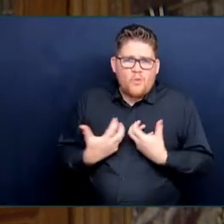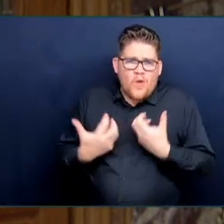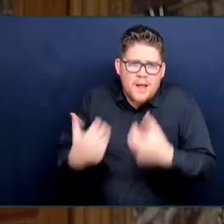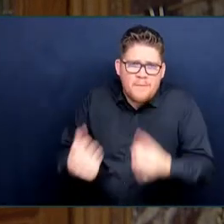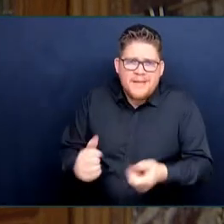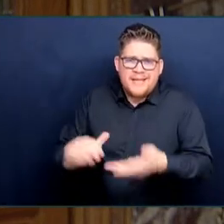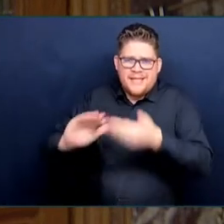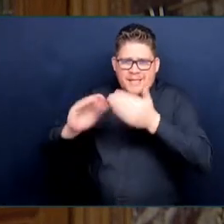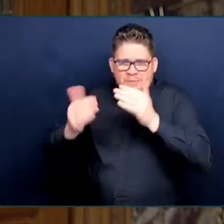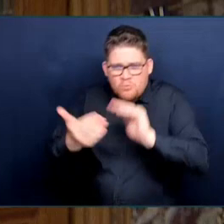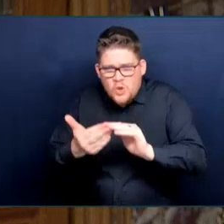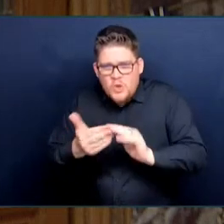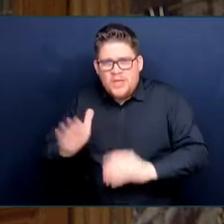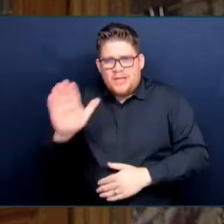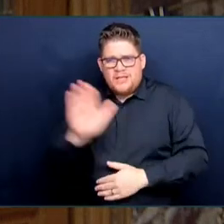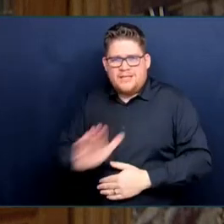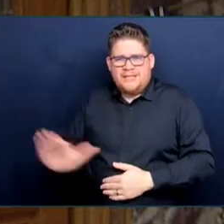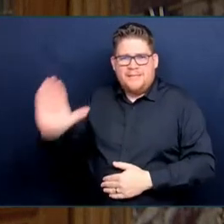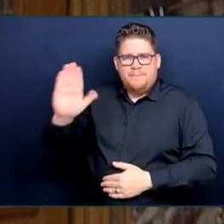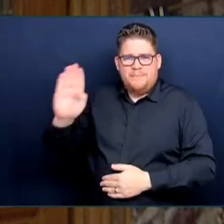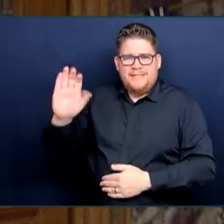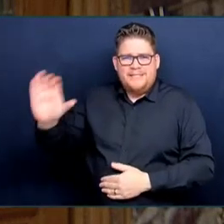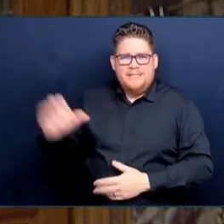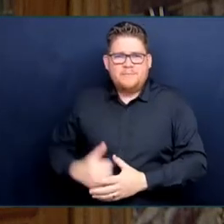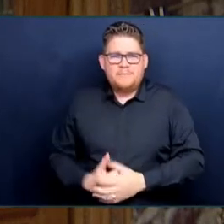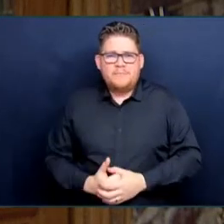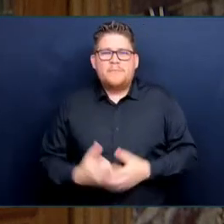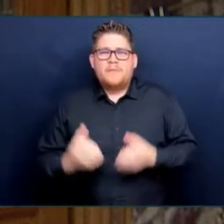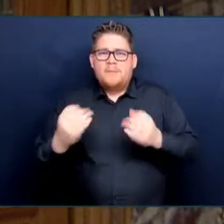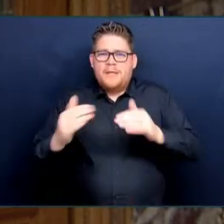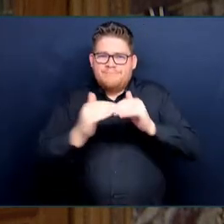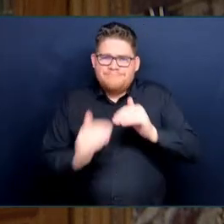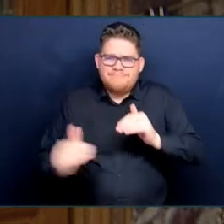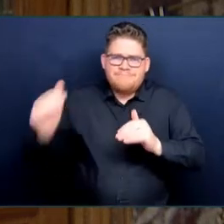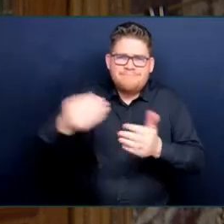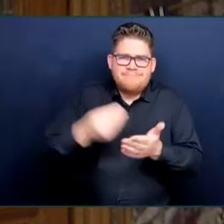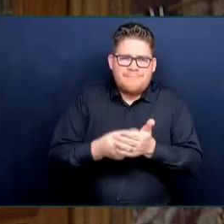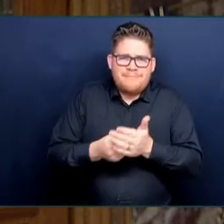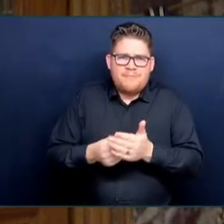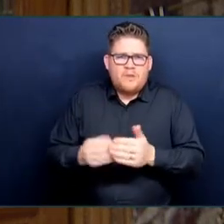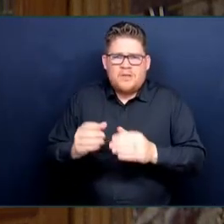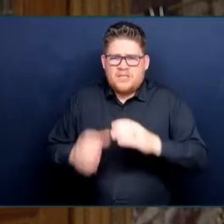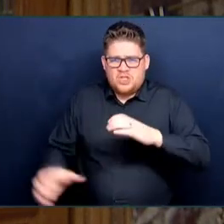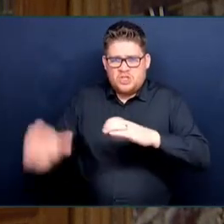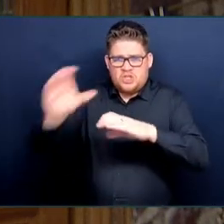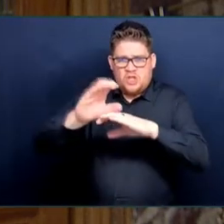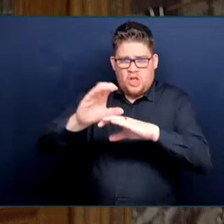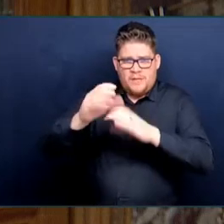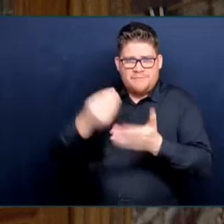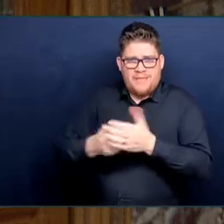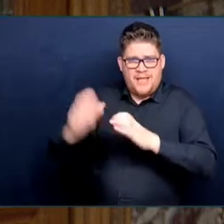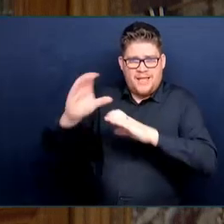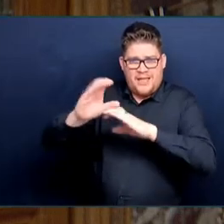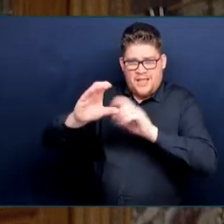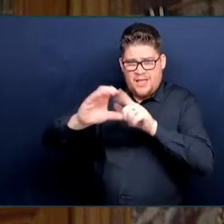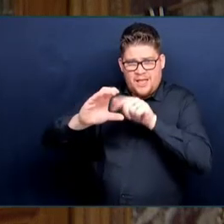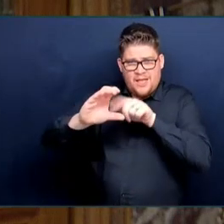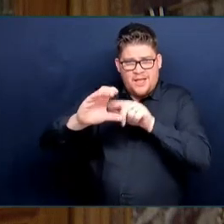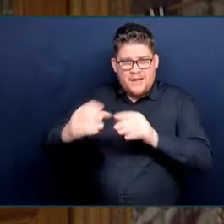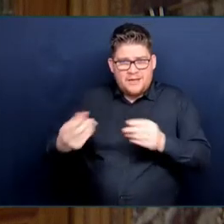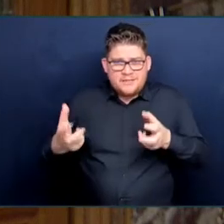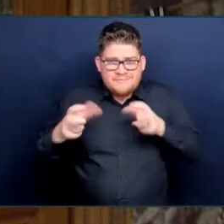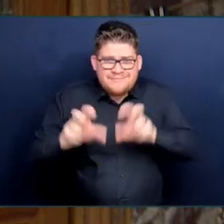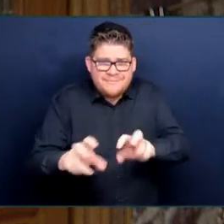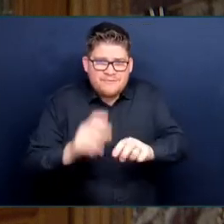budget, but instead of creating systems change, some renters will get an extra $33 a month six